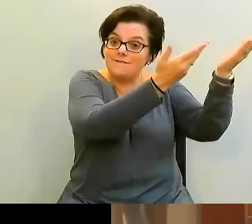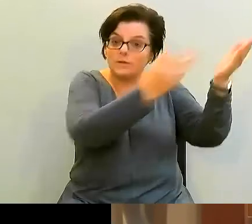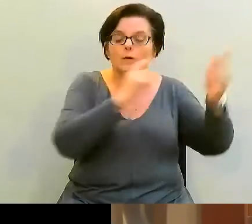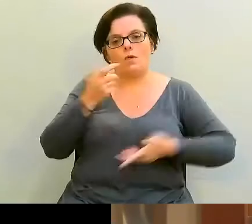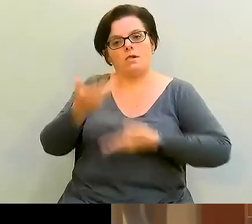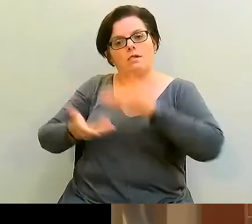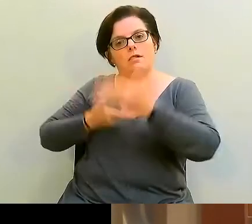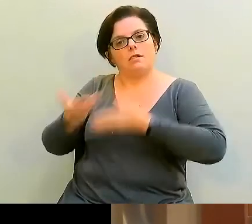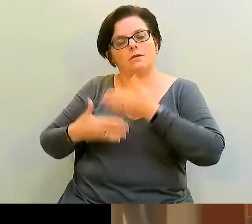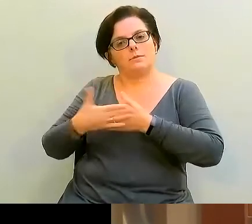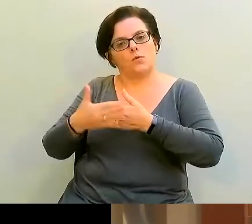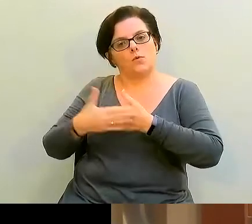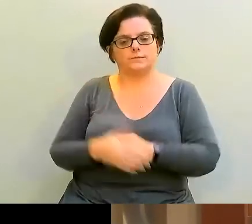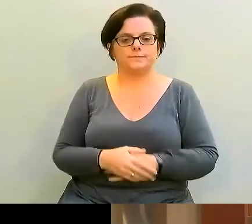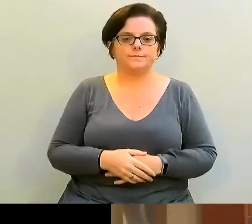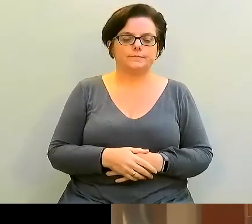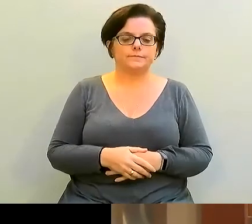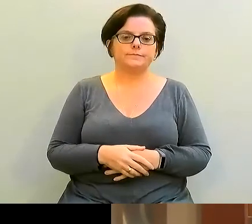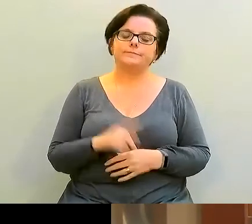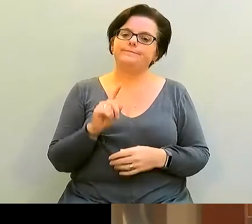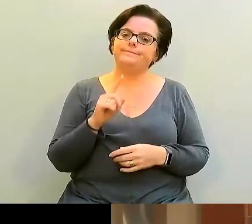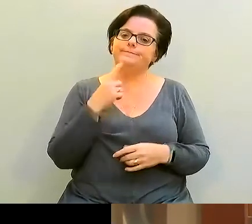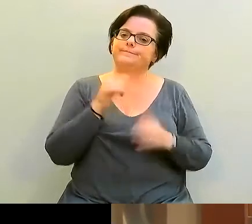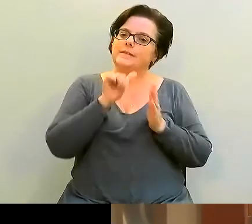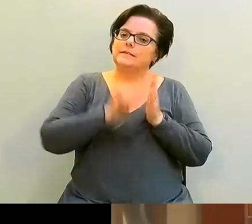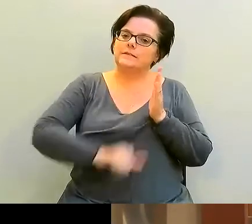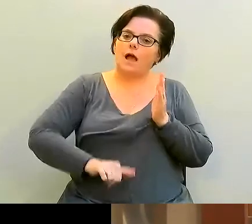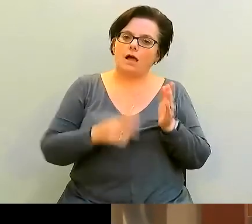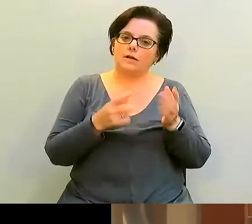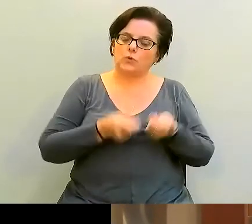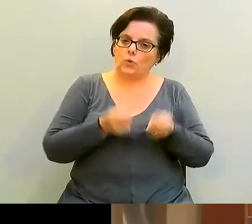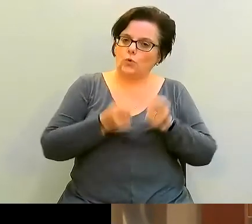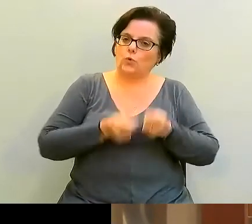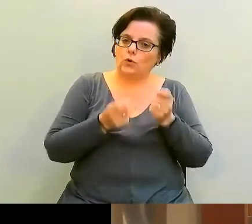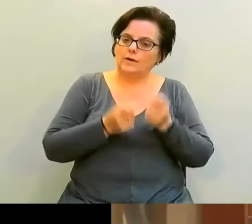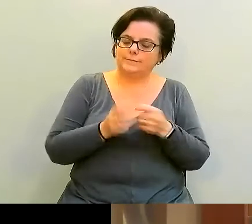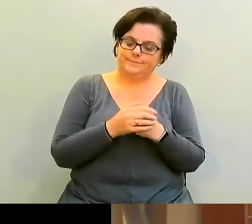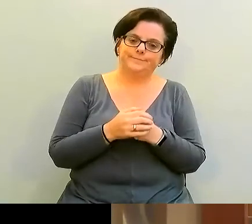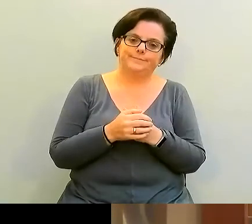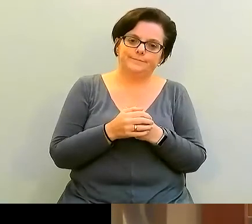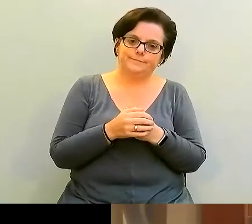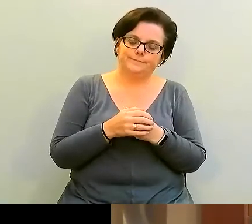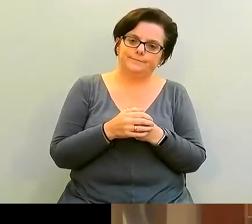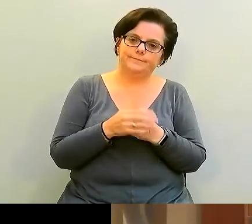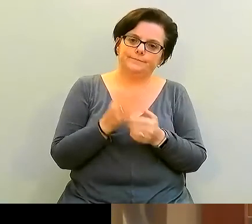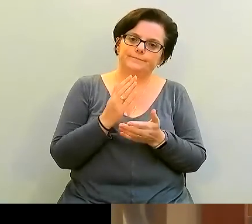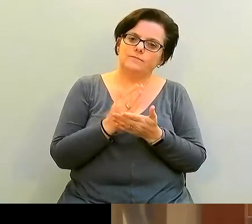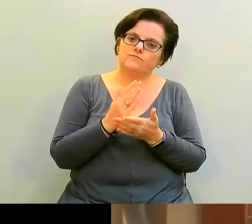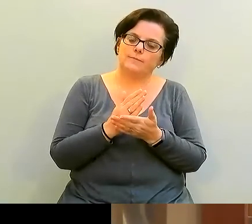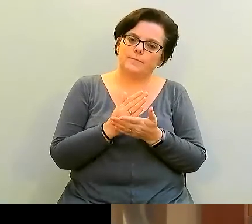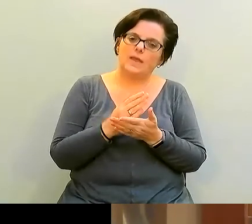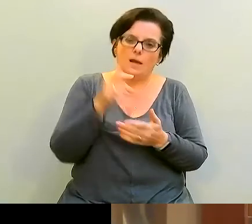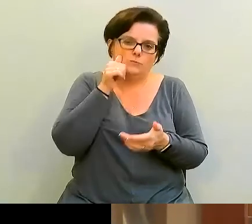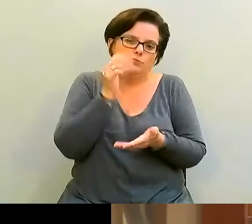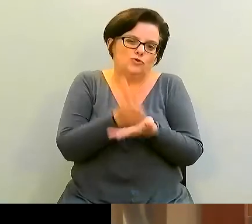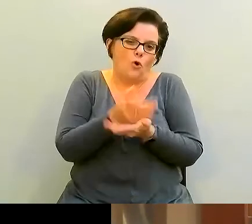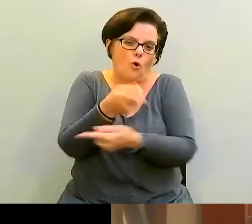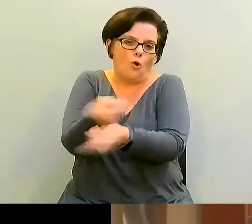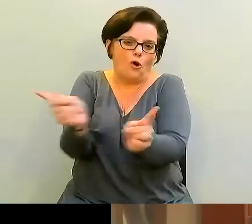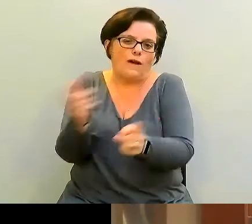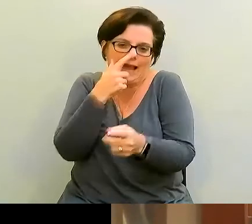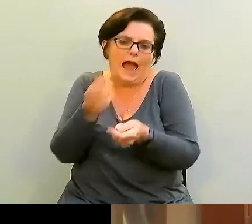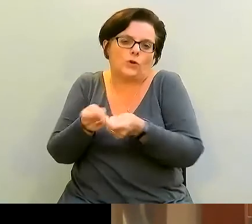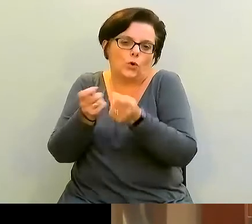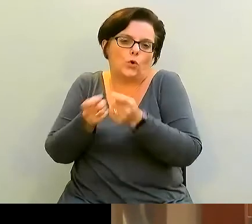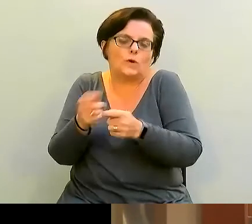So, the first thing about starting to cook, and please forgive me, I'm sure many of you are well-seasoned cooks, but I always